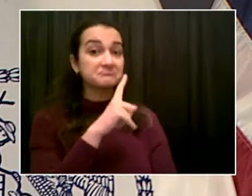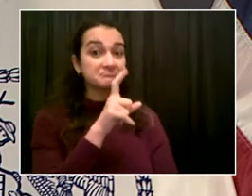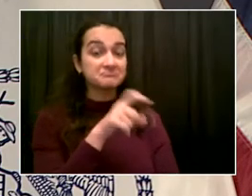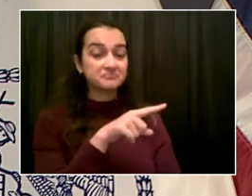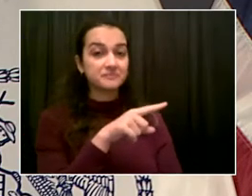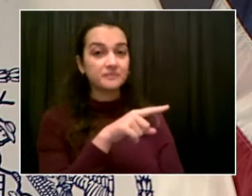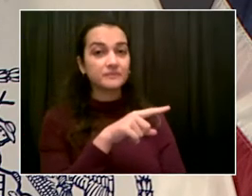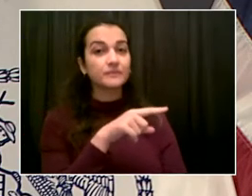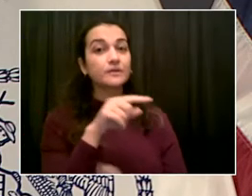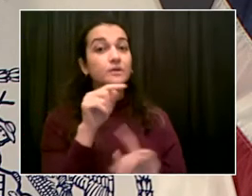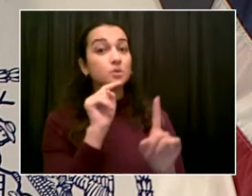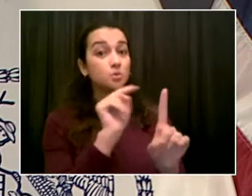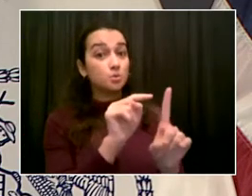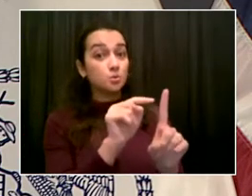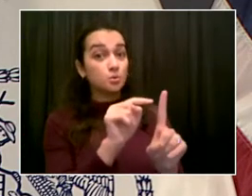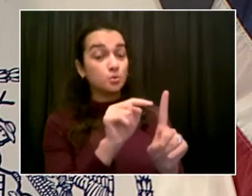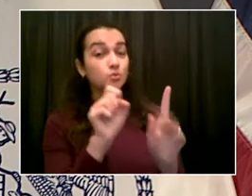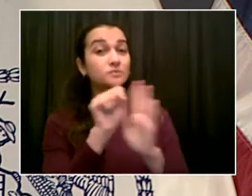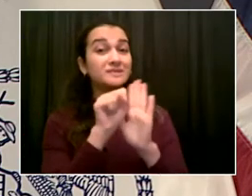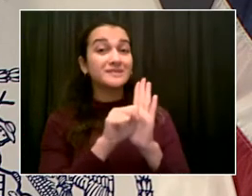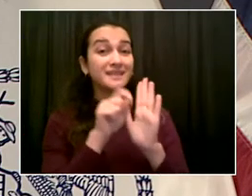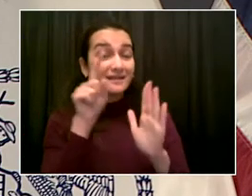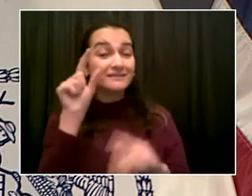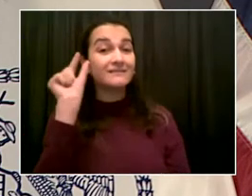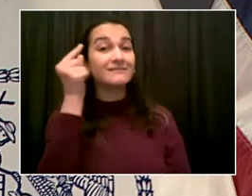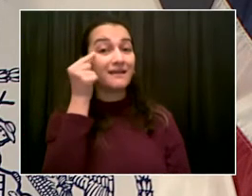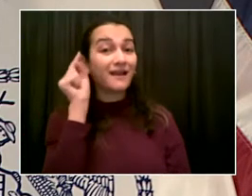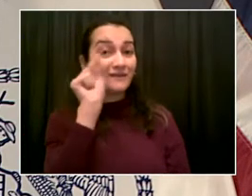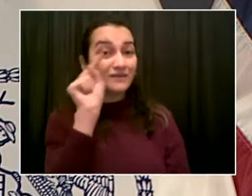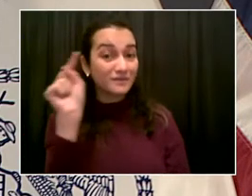and their response to the new developments.